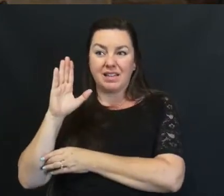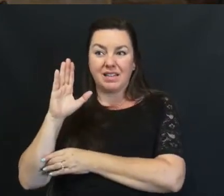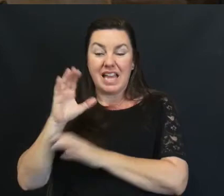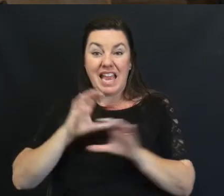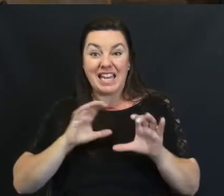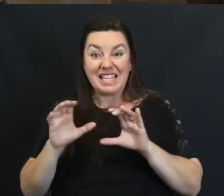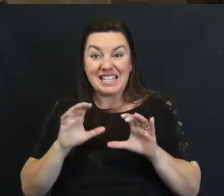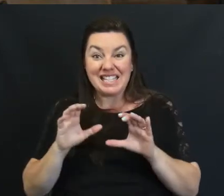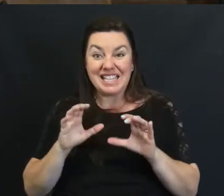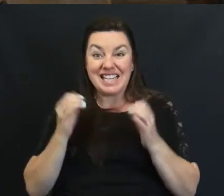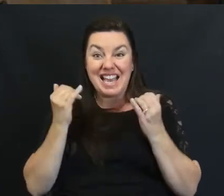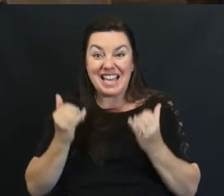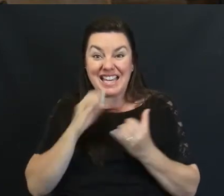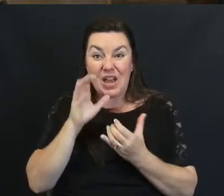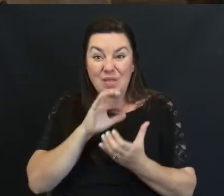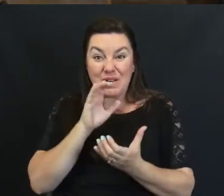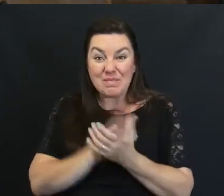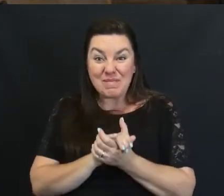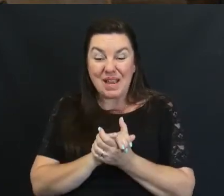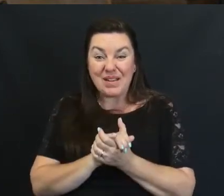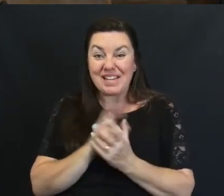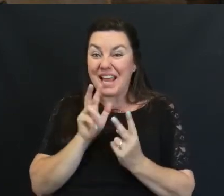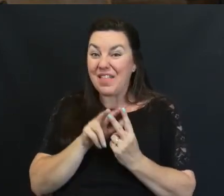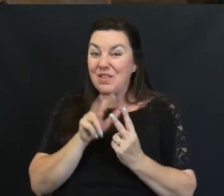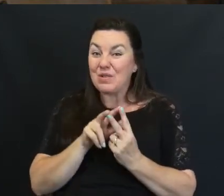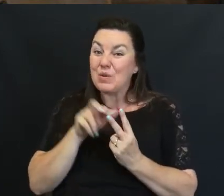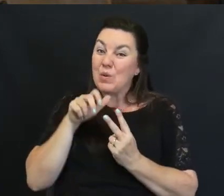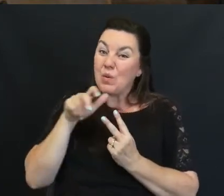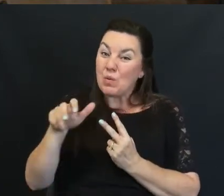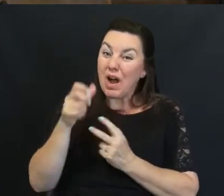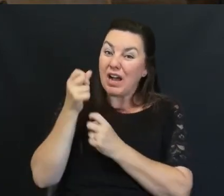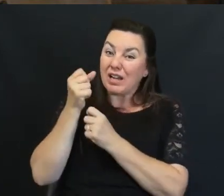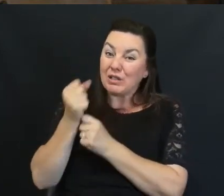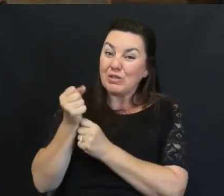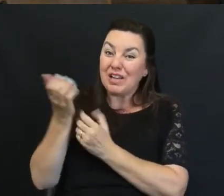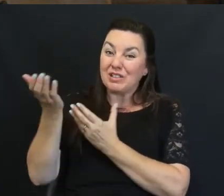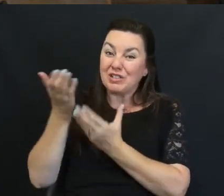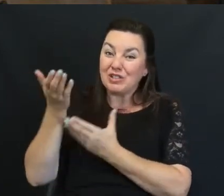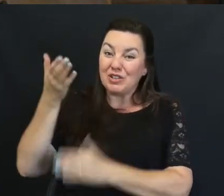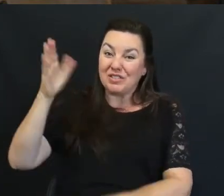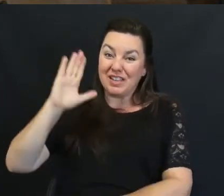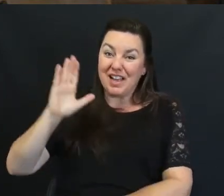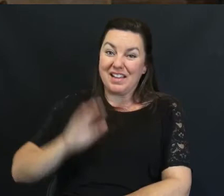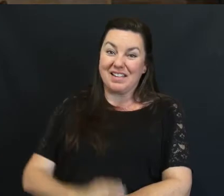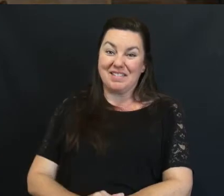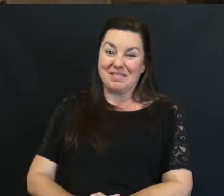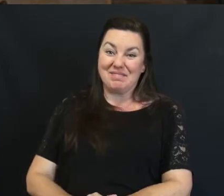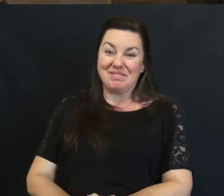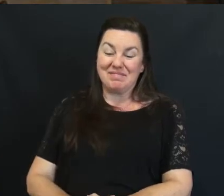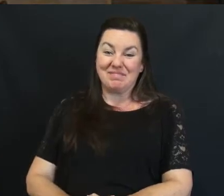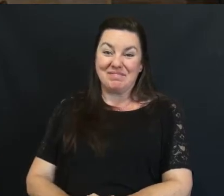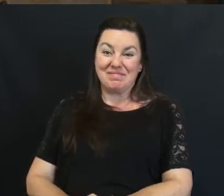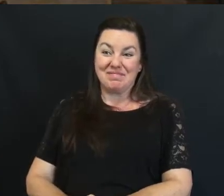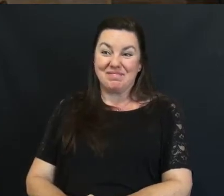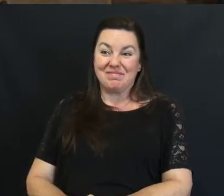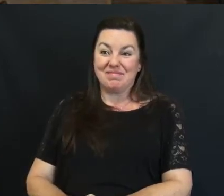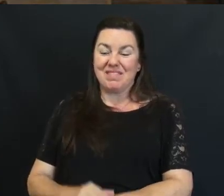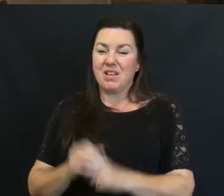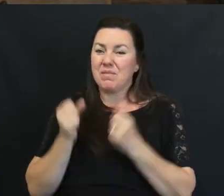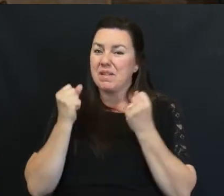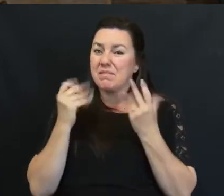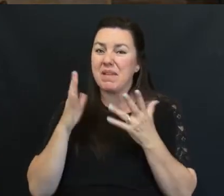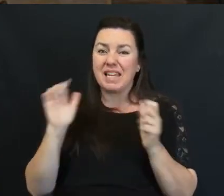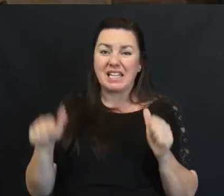married to her And the two of them Are walking with And trusting God And serving him There have been Many